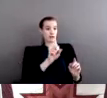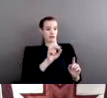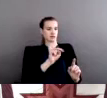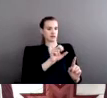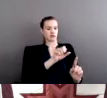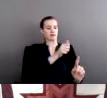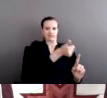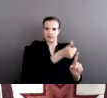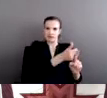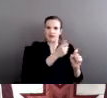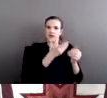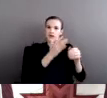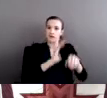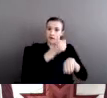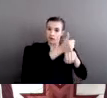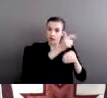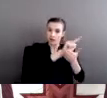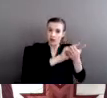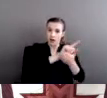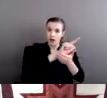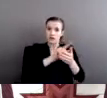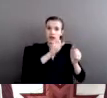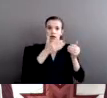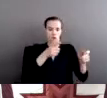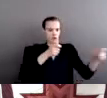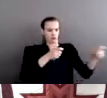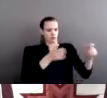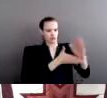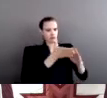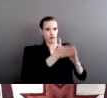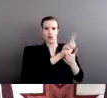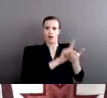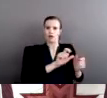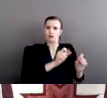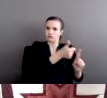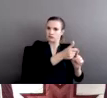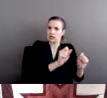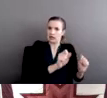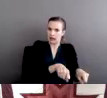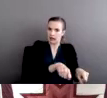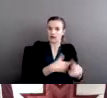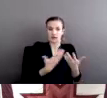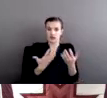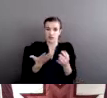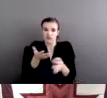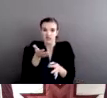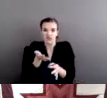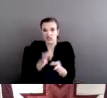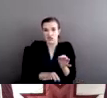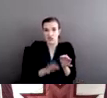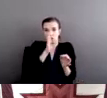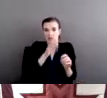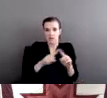laws and be governed by those laws. Right. So fairly straightforward, but we usually don't really think about